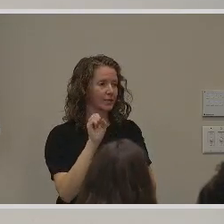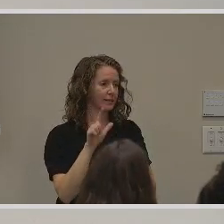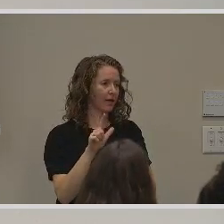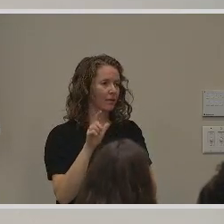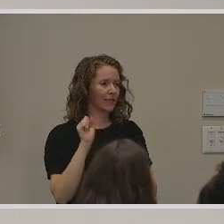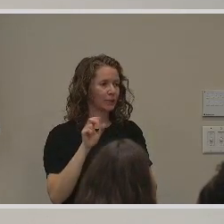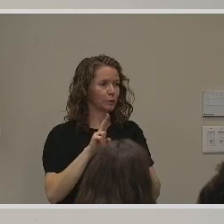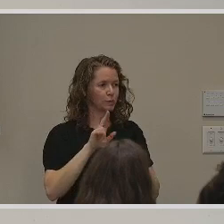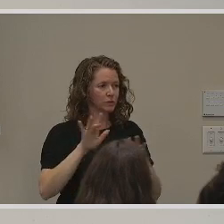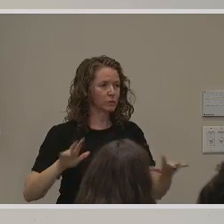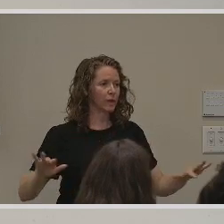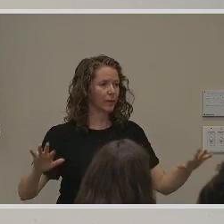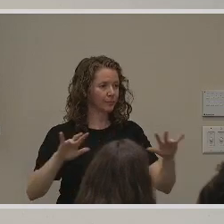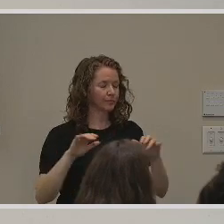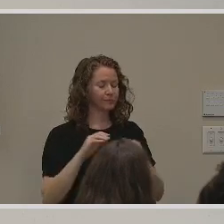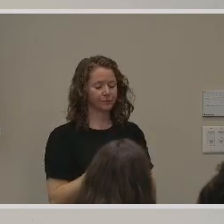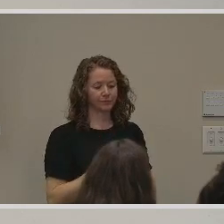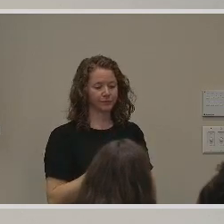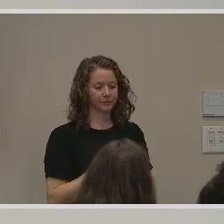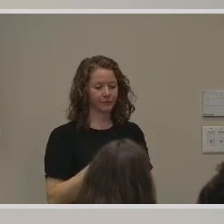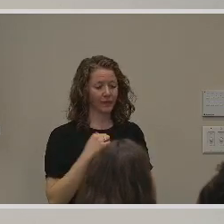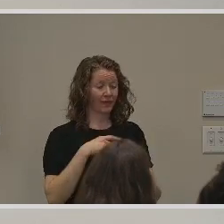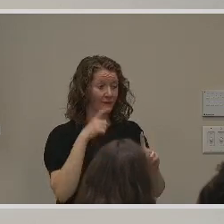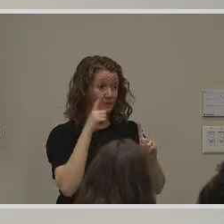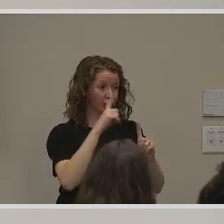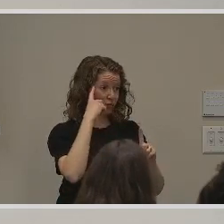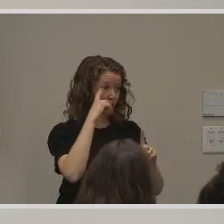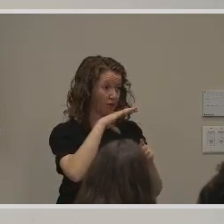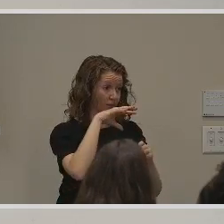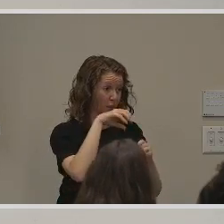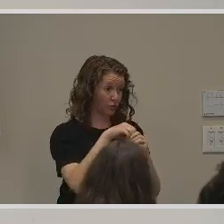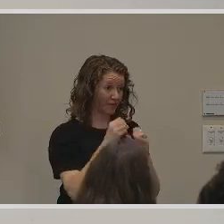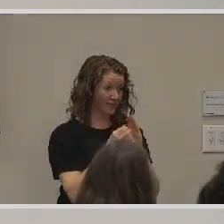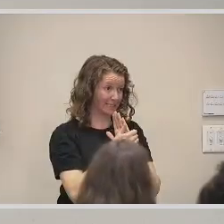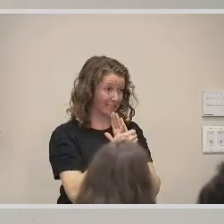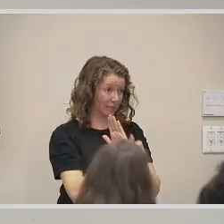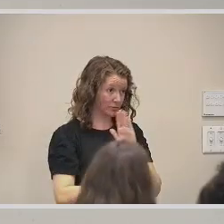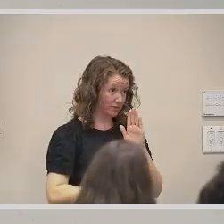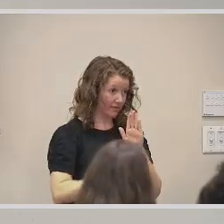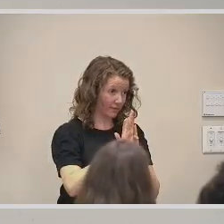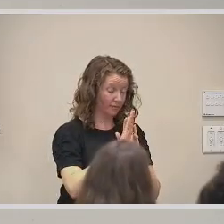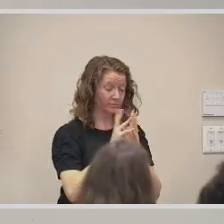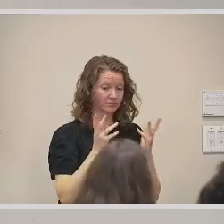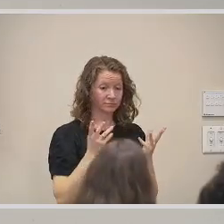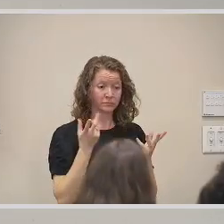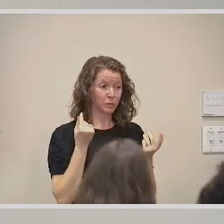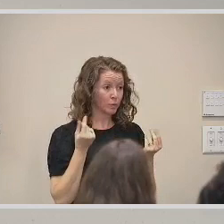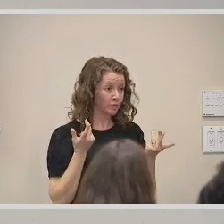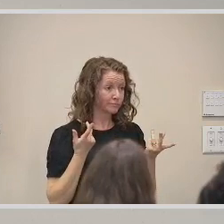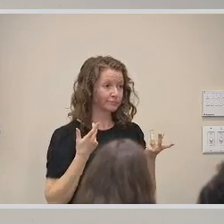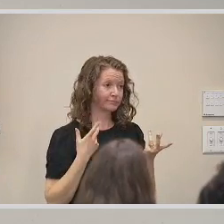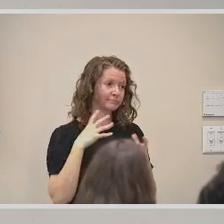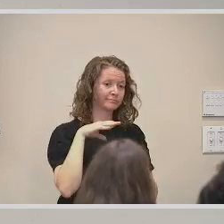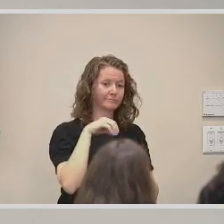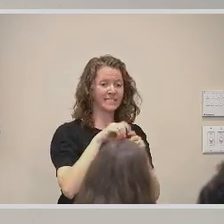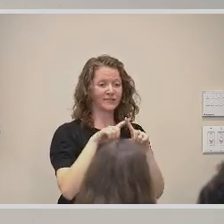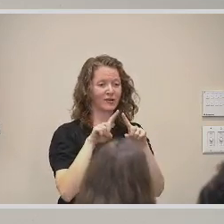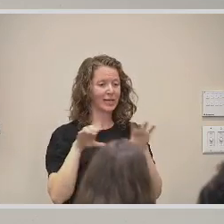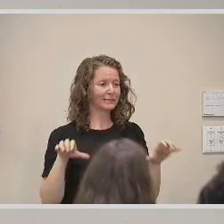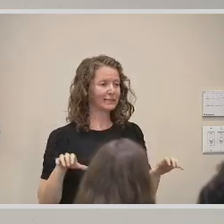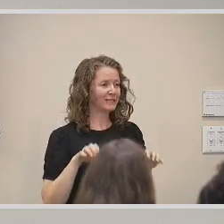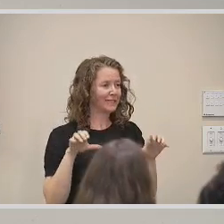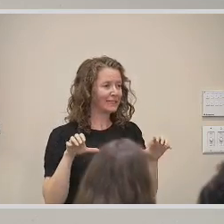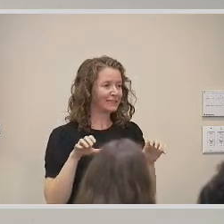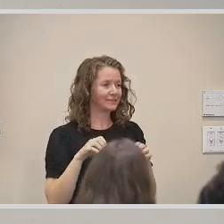To achieve our mission of inclusivity, awareness, and skill development, our ASL club engages in various activities and initiatives. One of the main